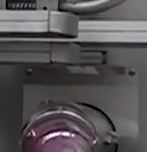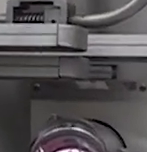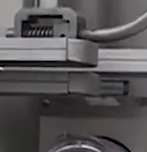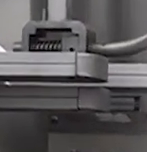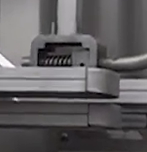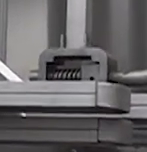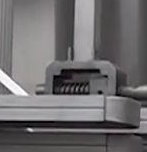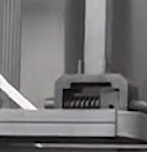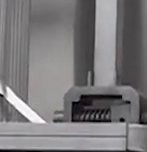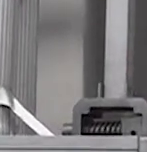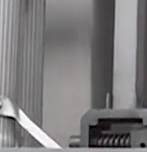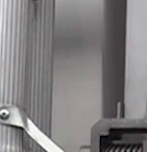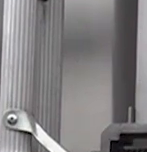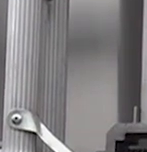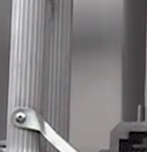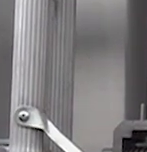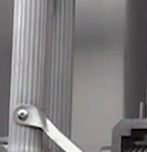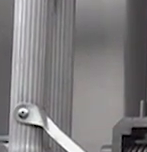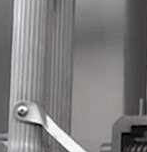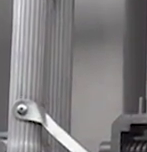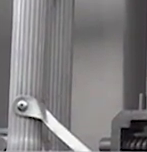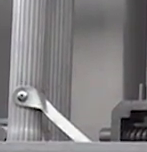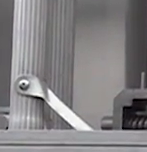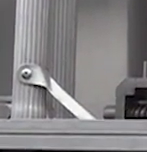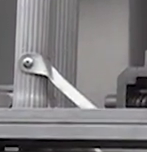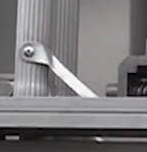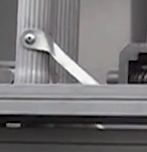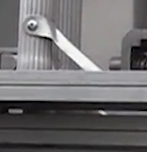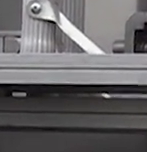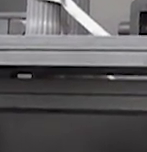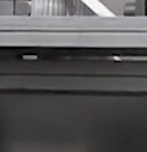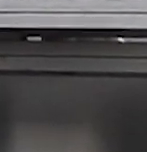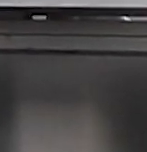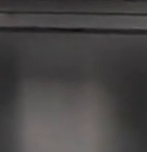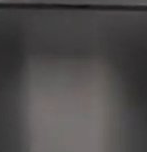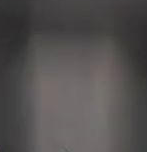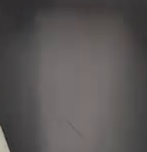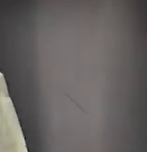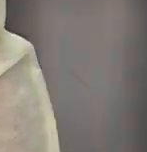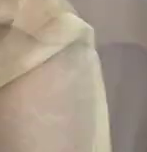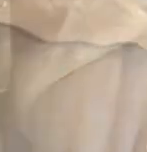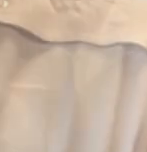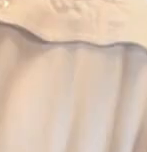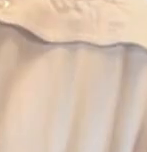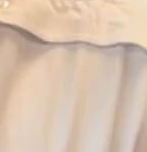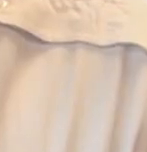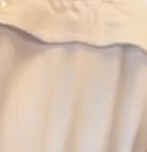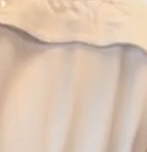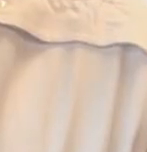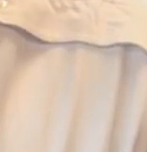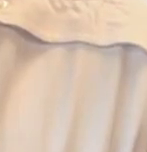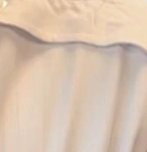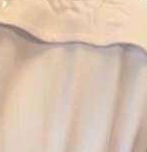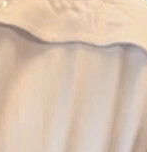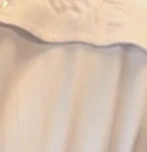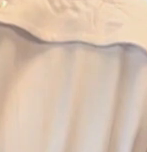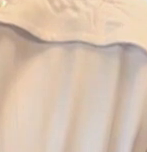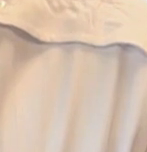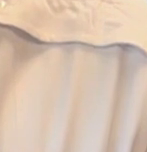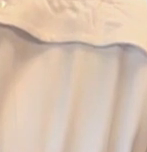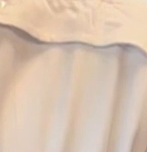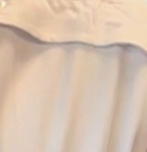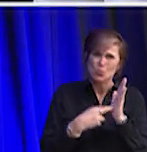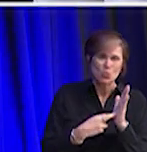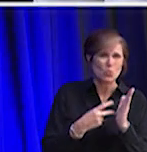And the fact that they are still coming to work and they are still providing that service that is expected by the citizens of